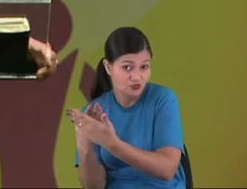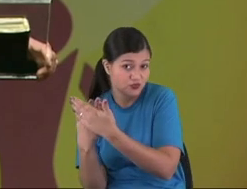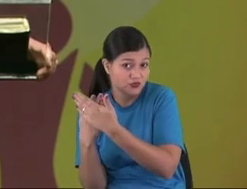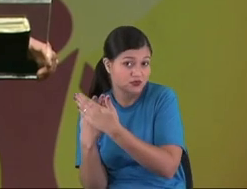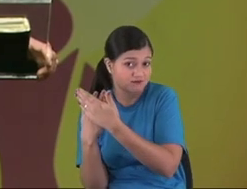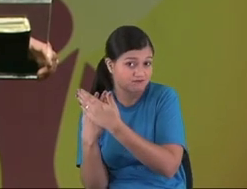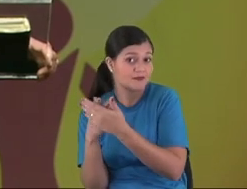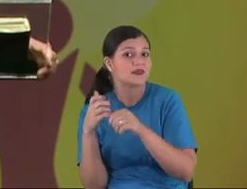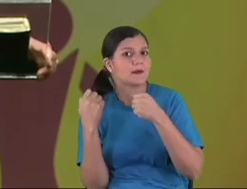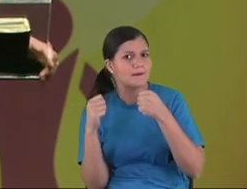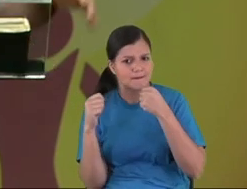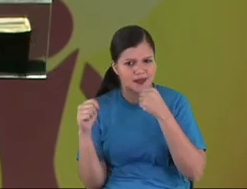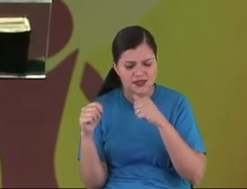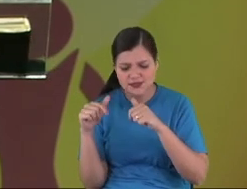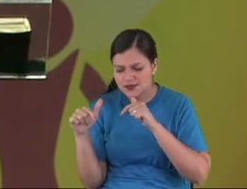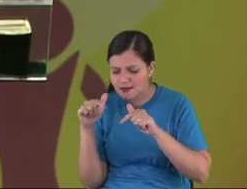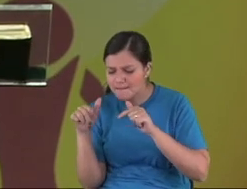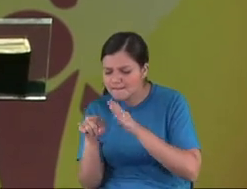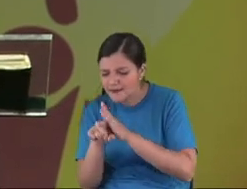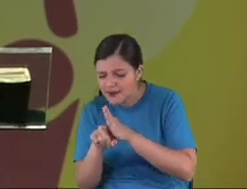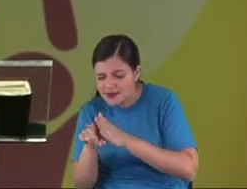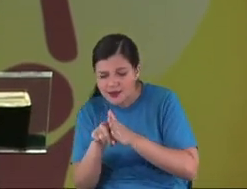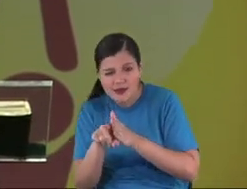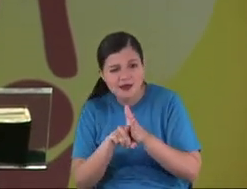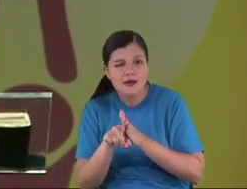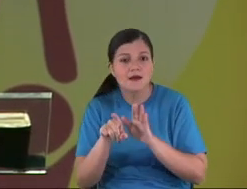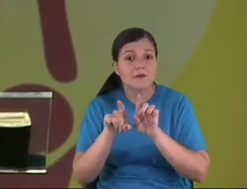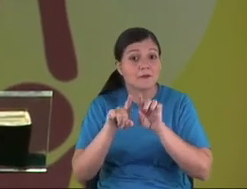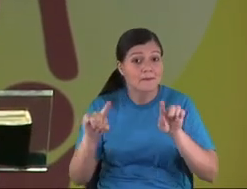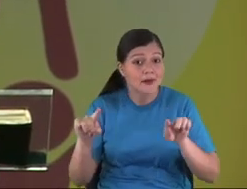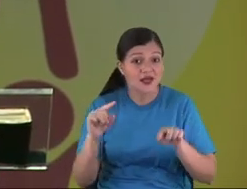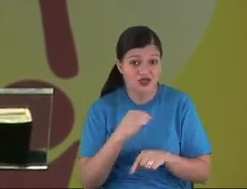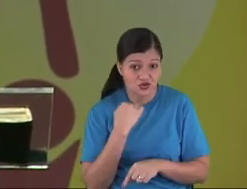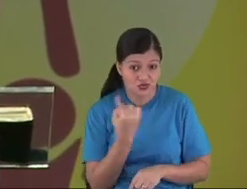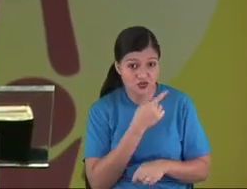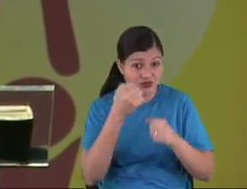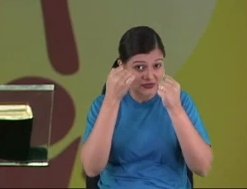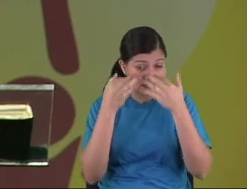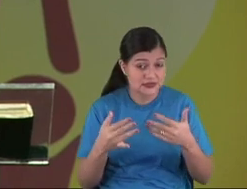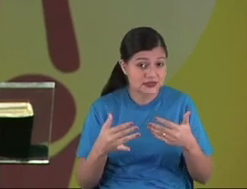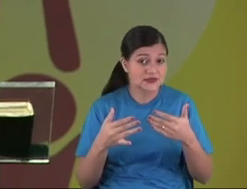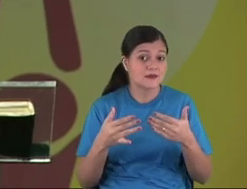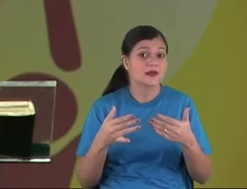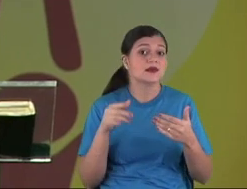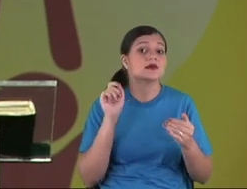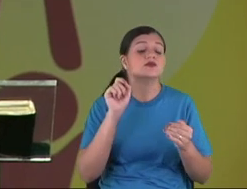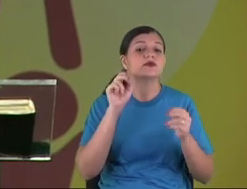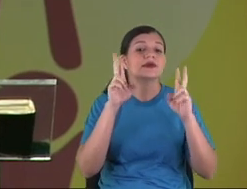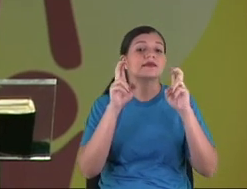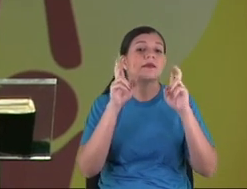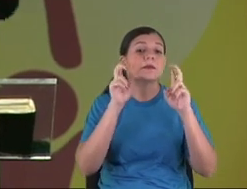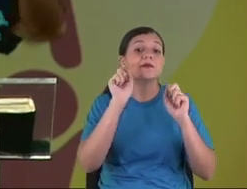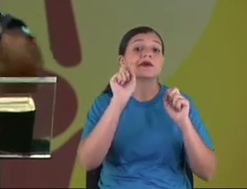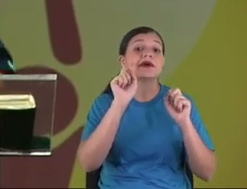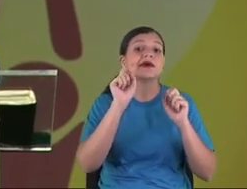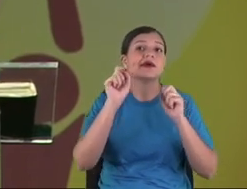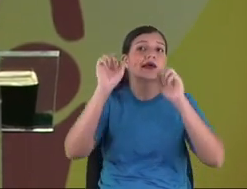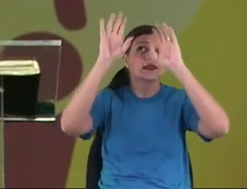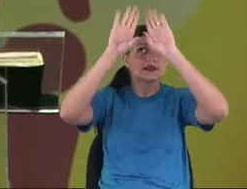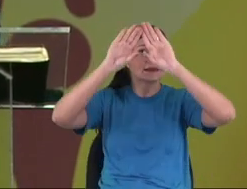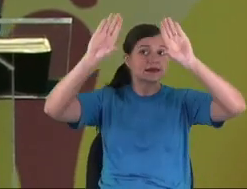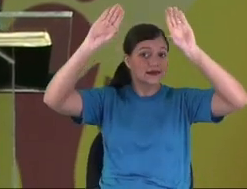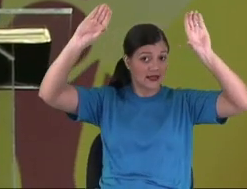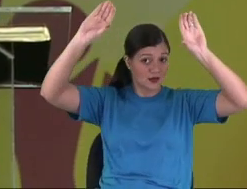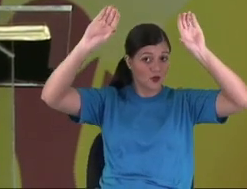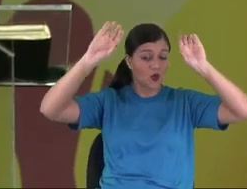studying. But we are talking about heaven or hell. We are talking about